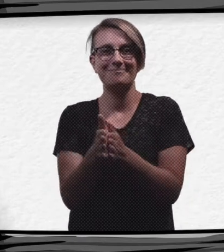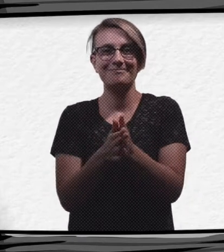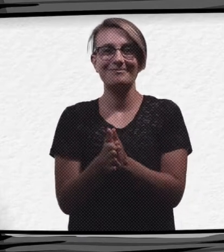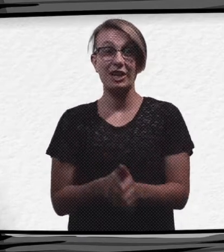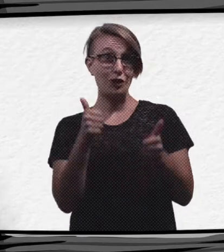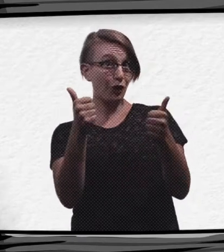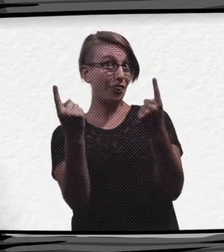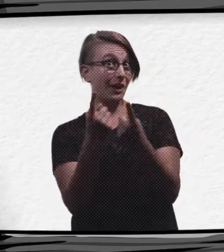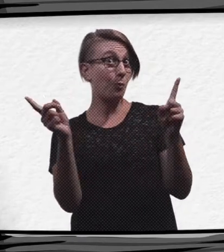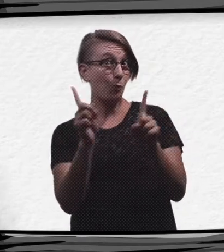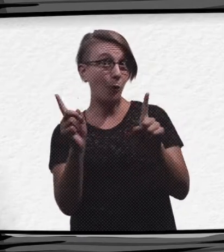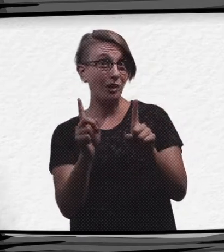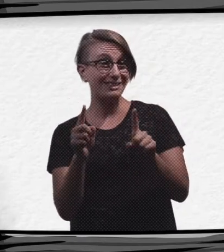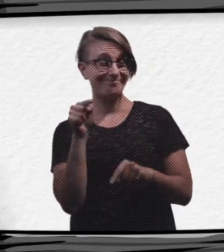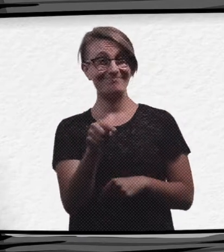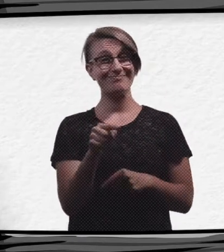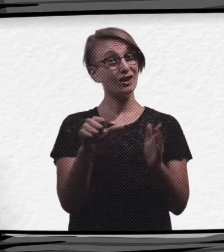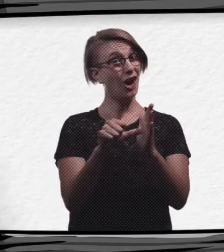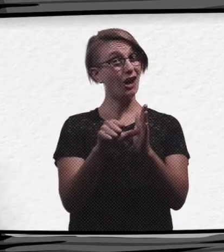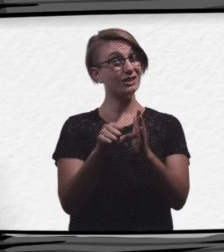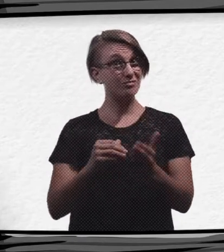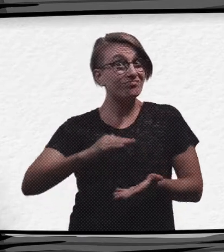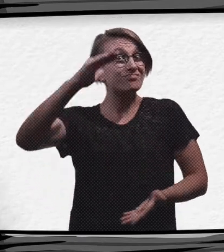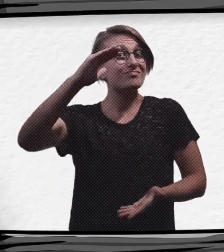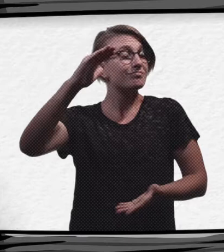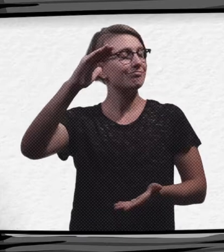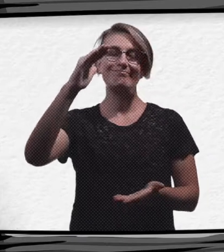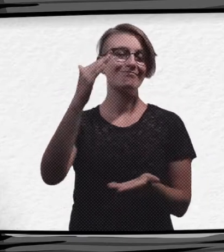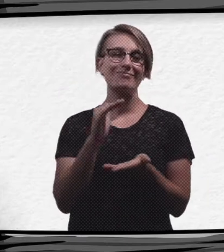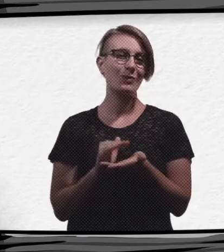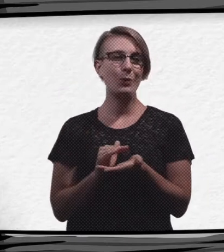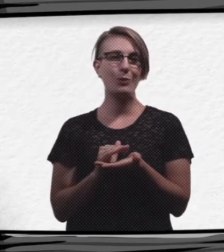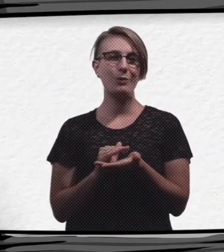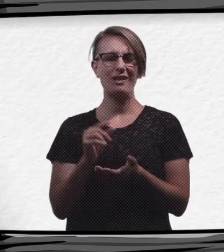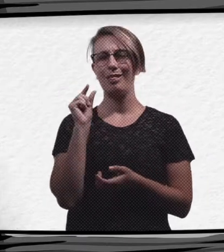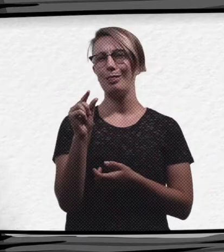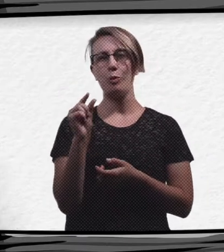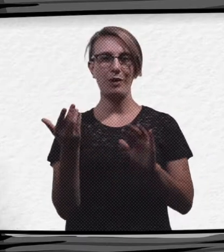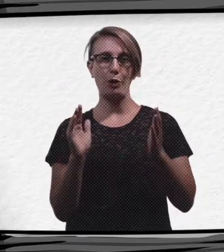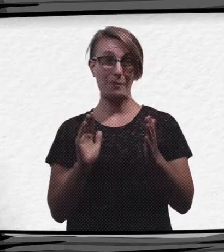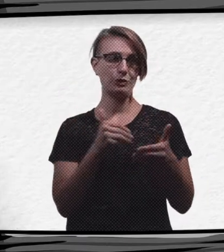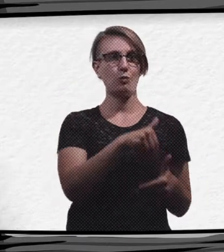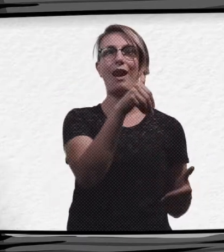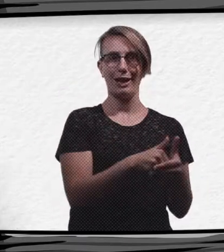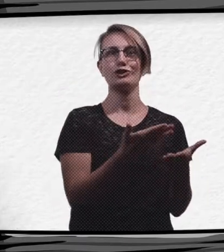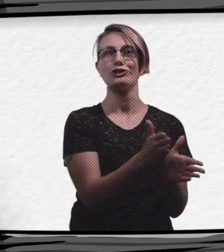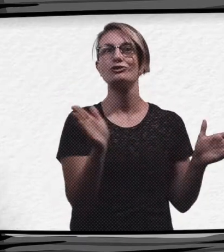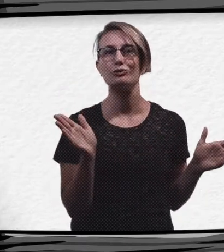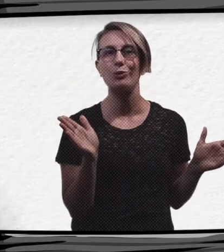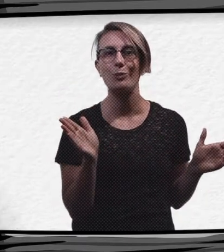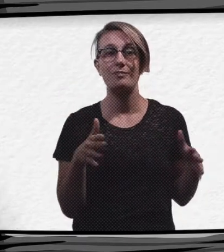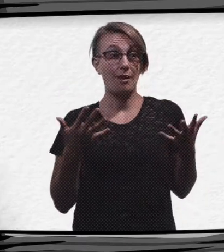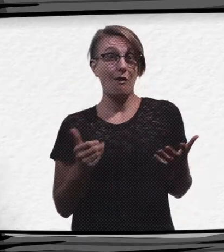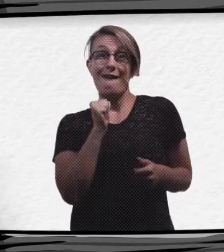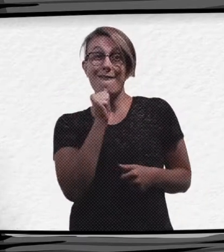small drop in the bucket when it comes to the cost of running elections. If this gets pulled out of the biscuit tin lottery on